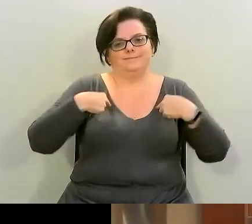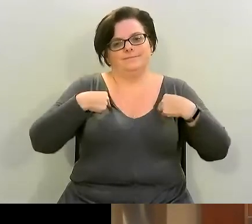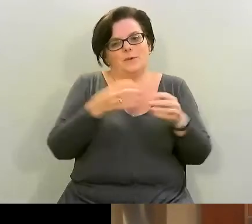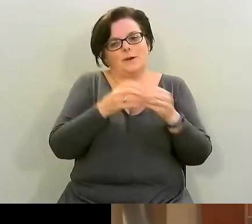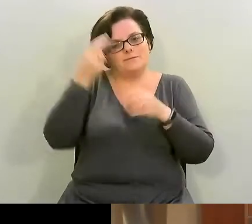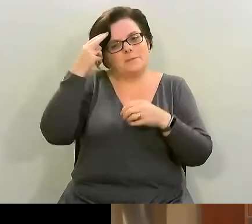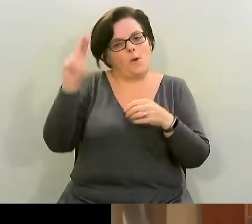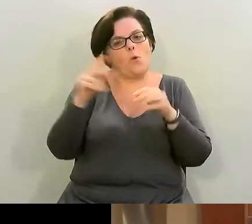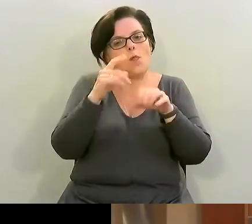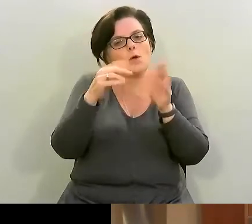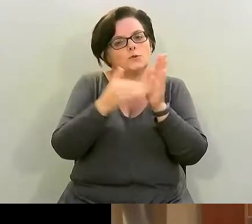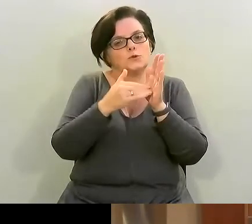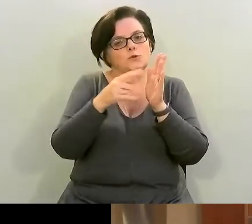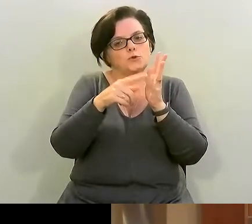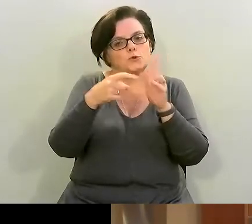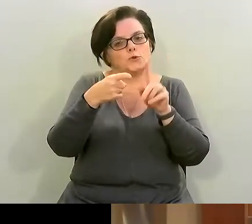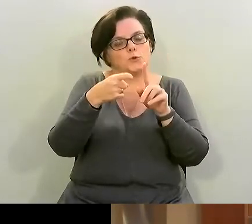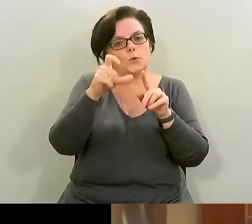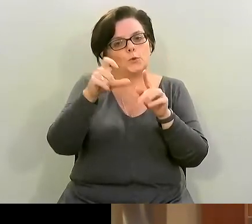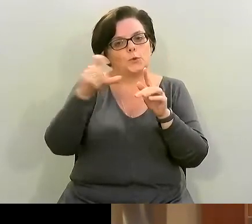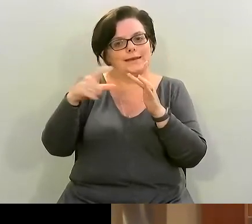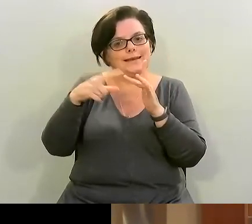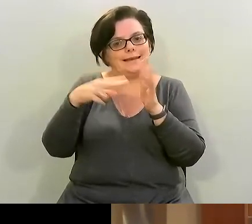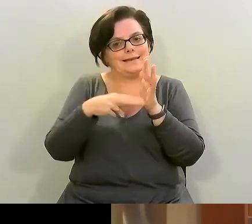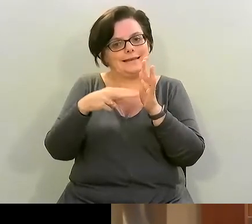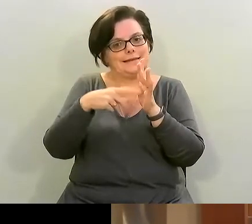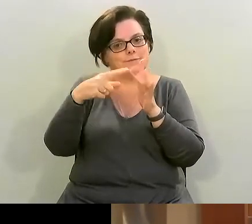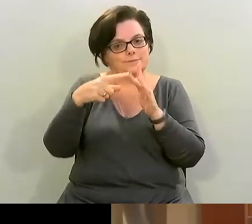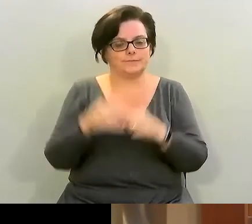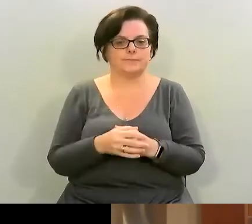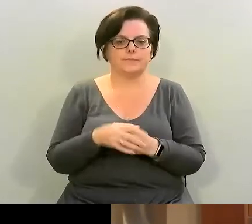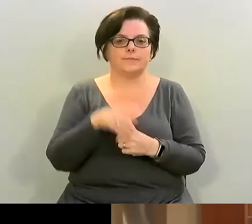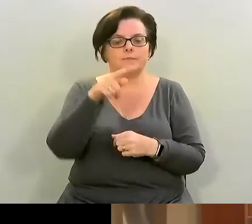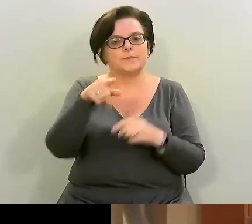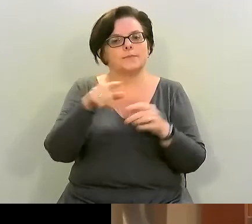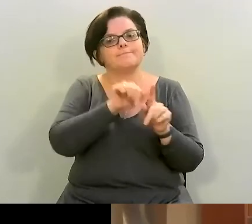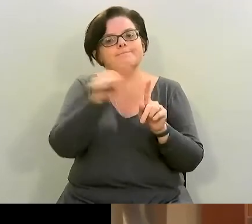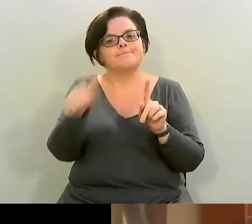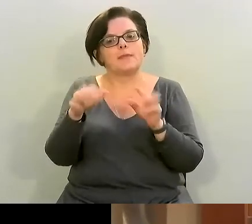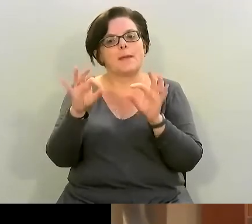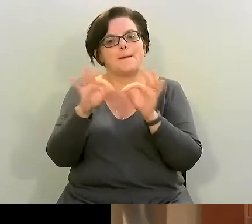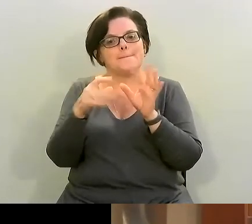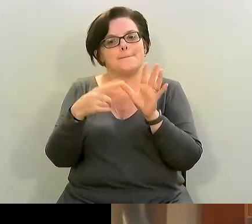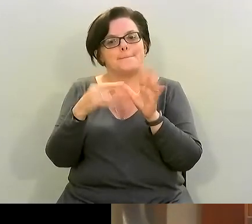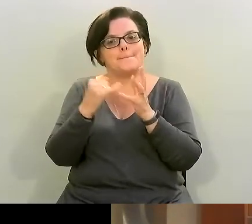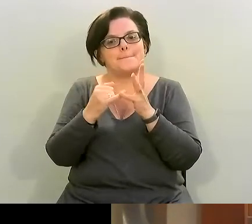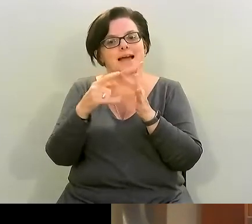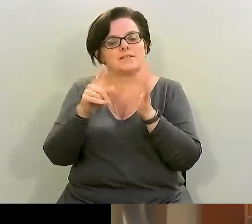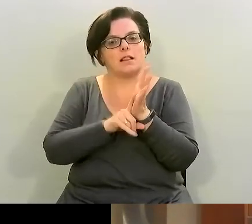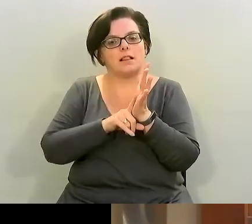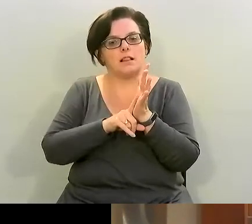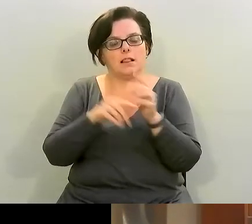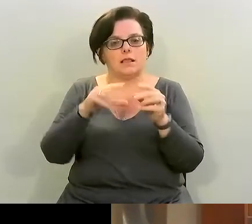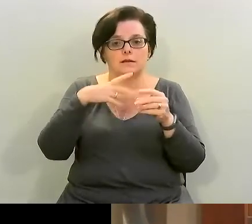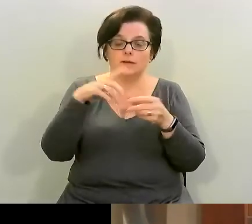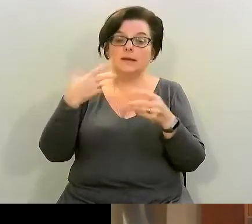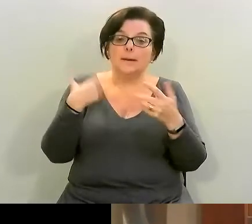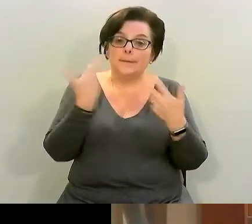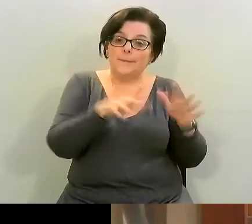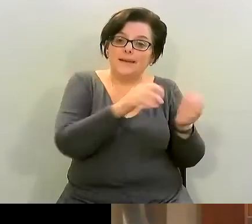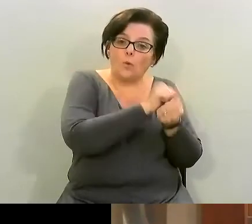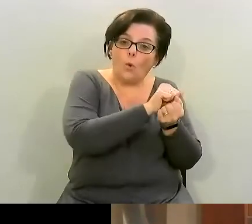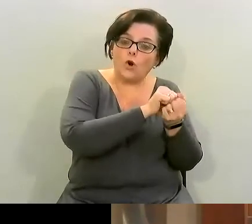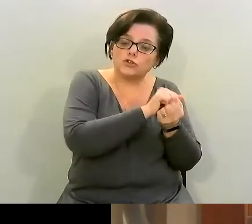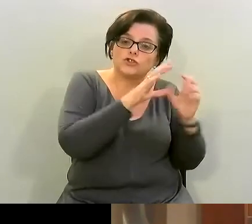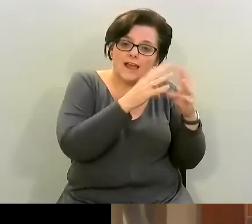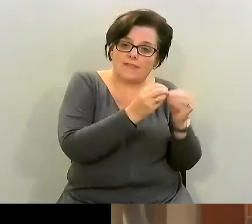and i'm going to add in my basil basil as you guys might say i washed everything and rinsed them